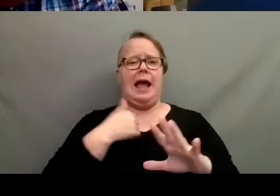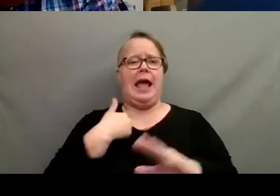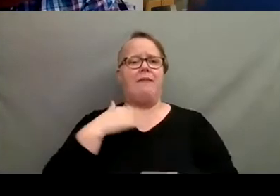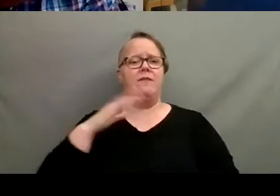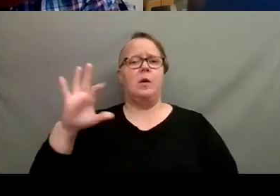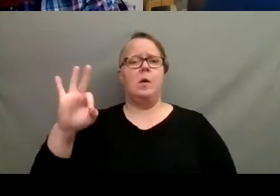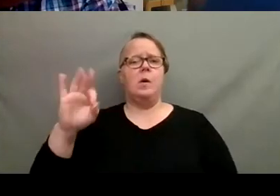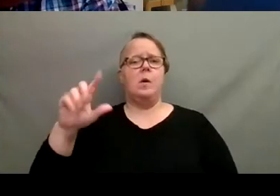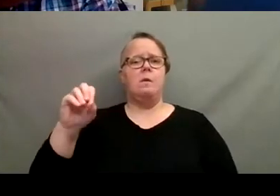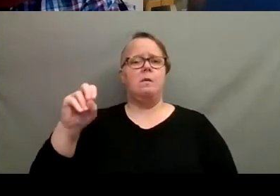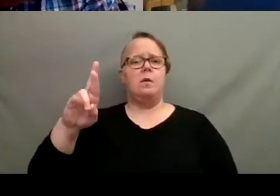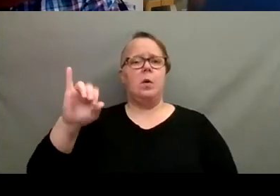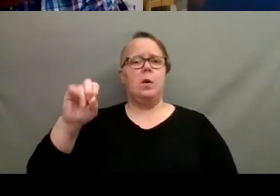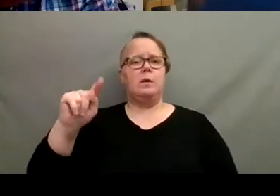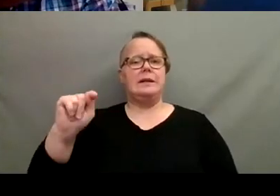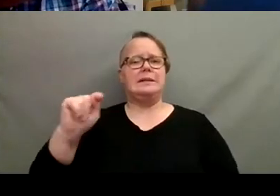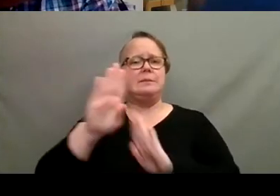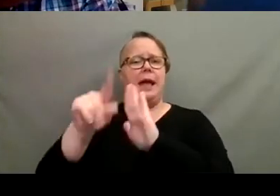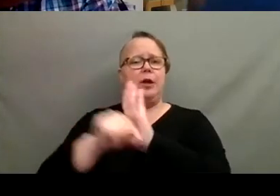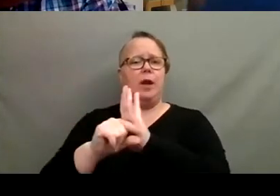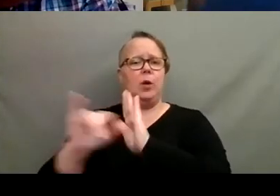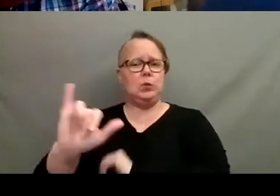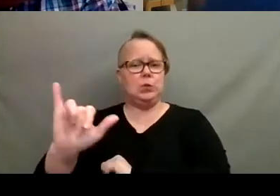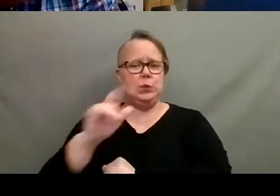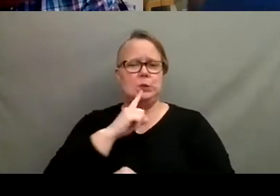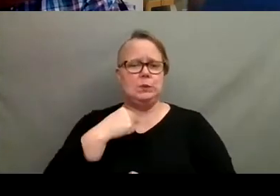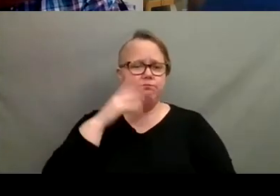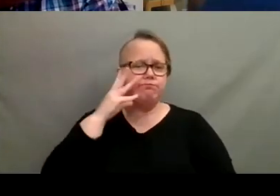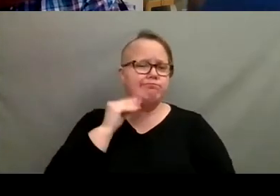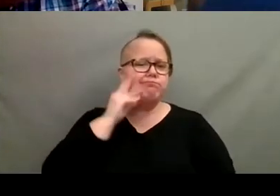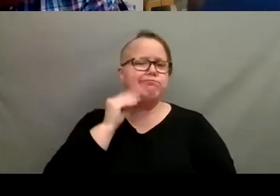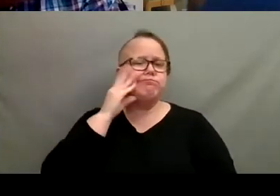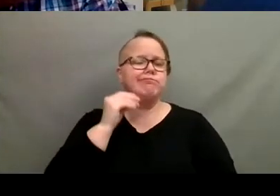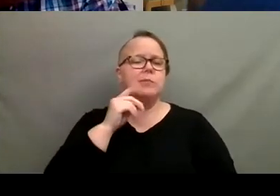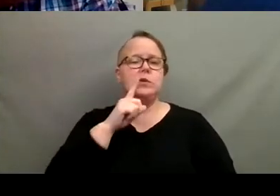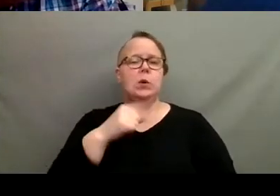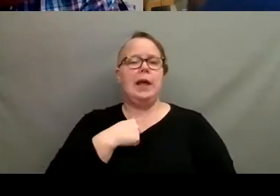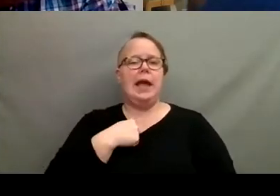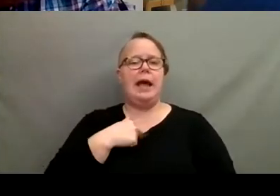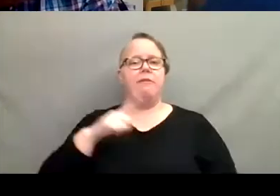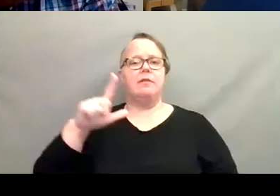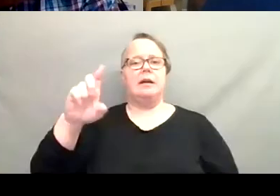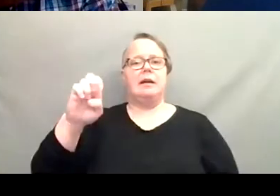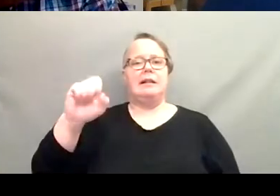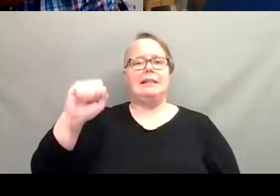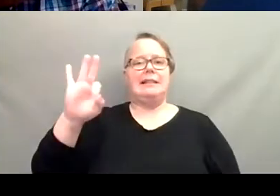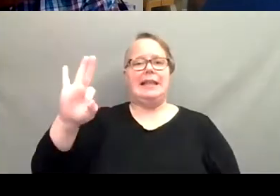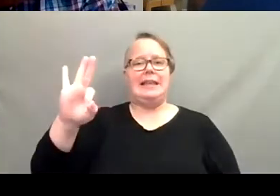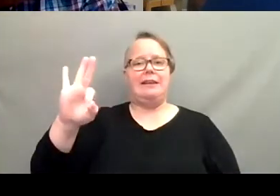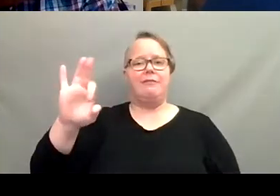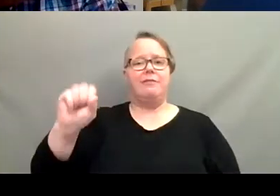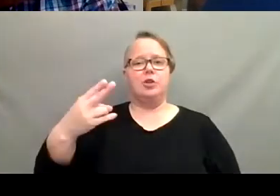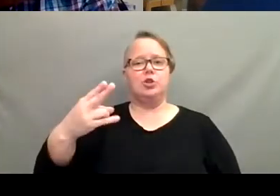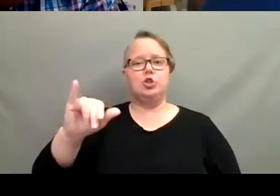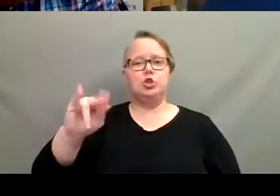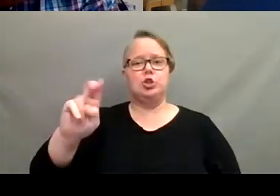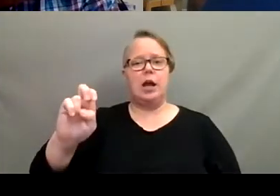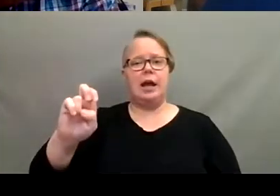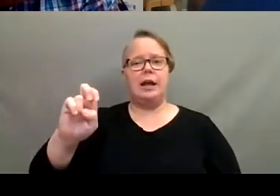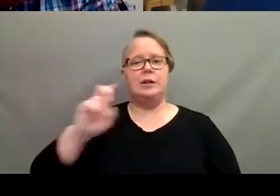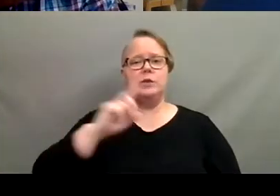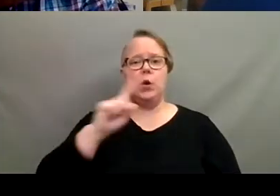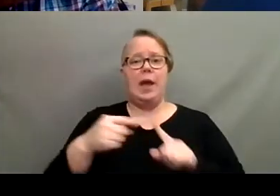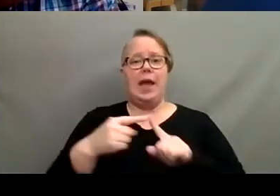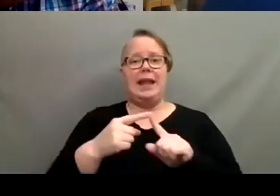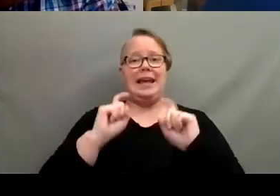background as well. So we, we tend to have a lot of, uh, flower shops with a product called leaf shine. So when a, when a gift basket is